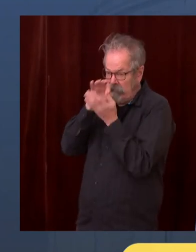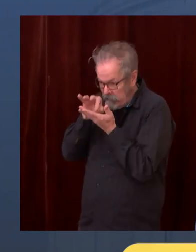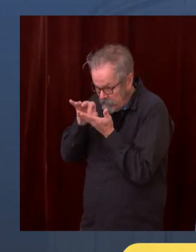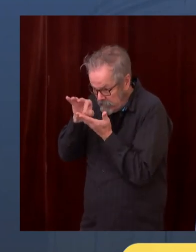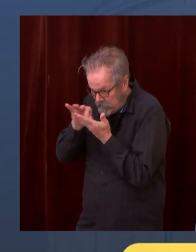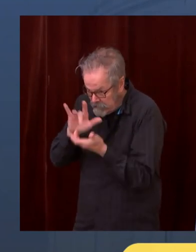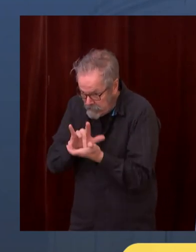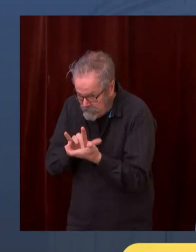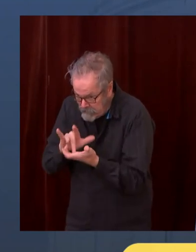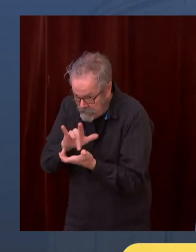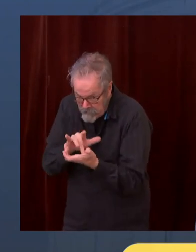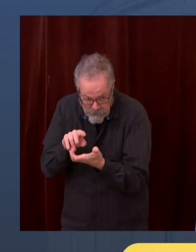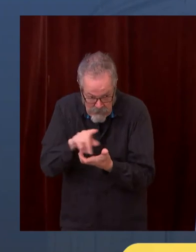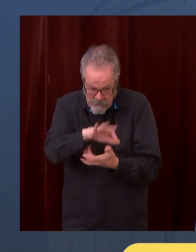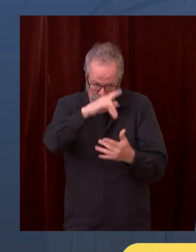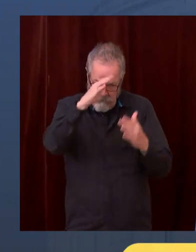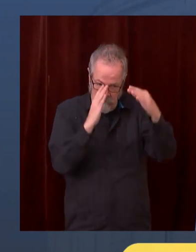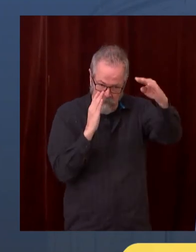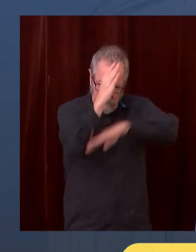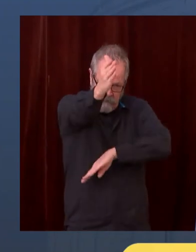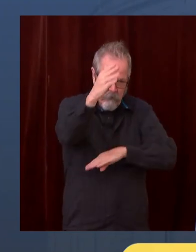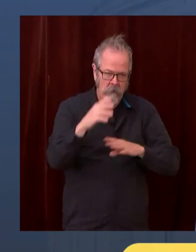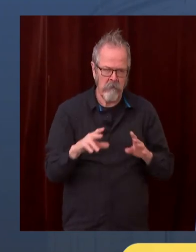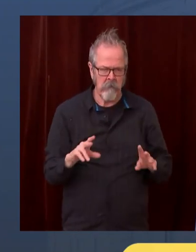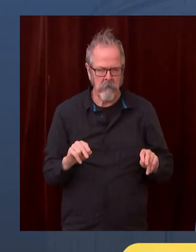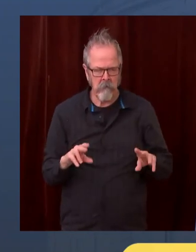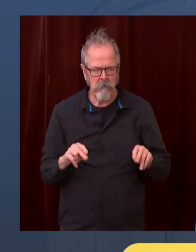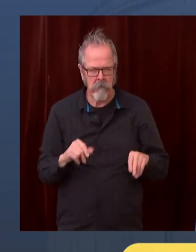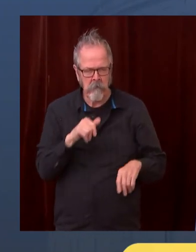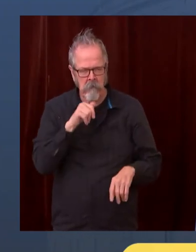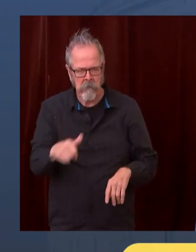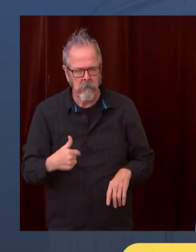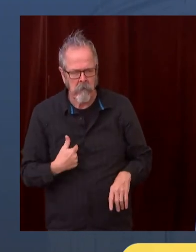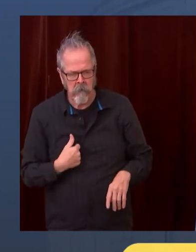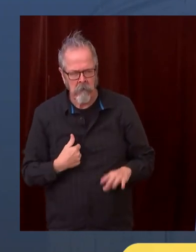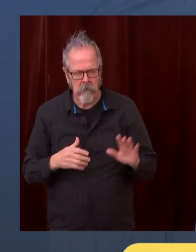large, to 25% was another tool to help address this issue.